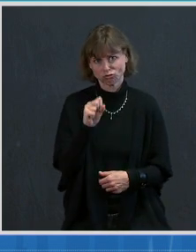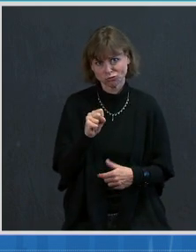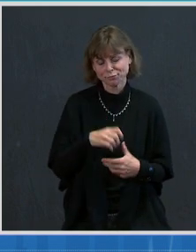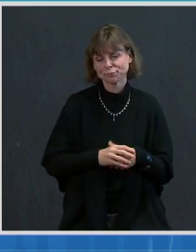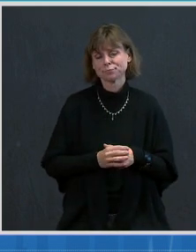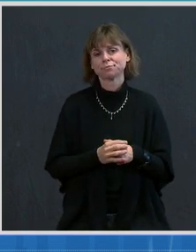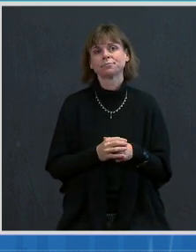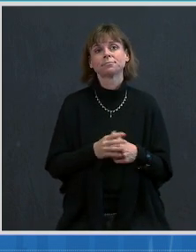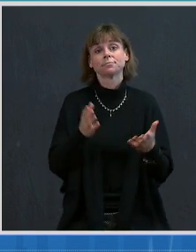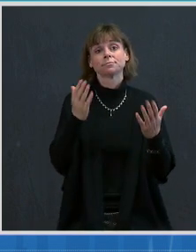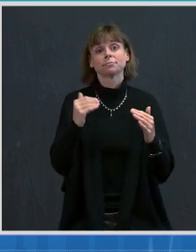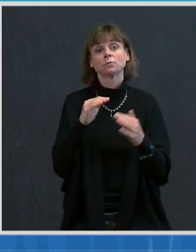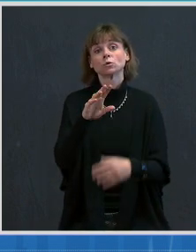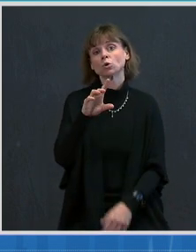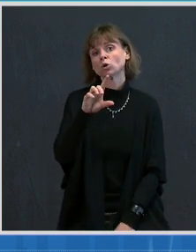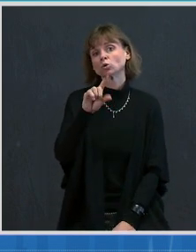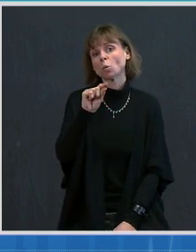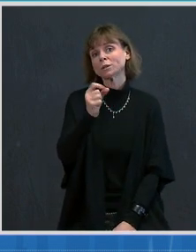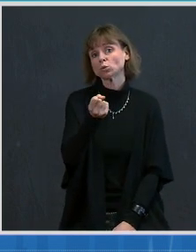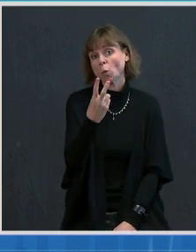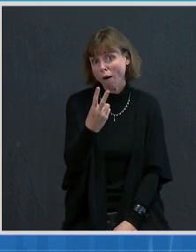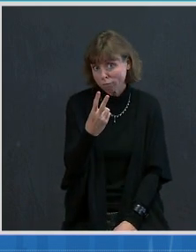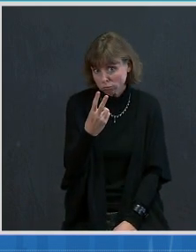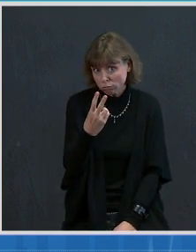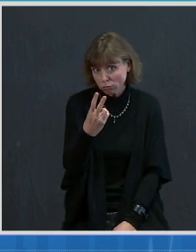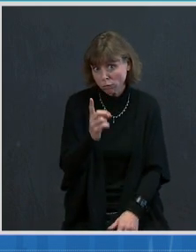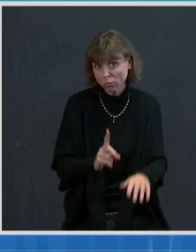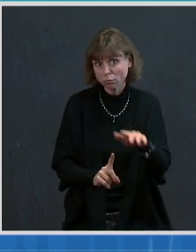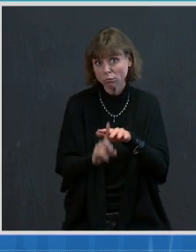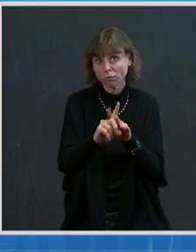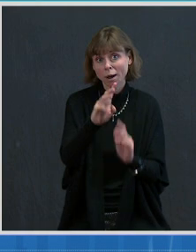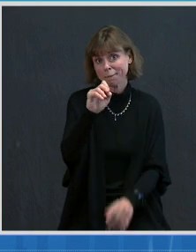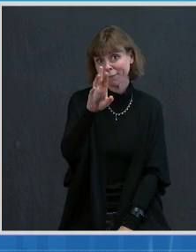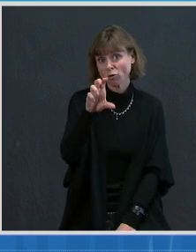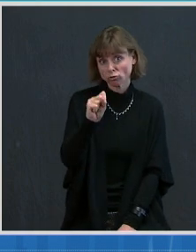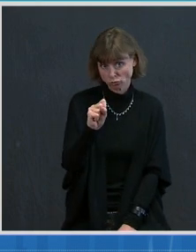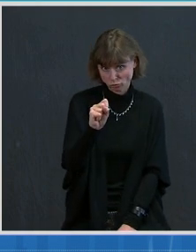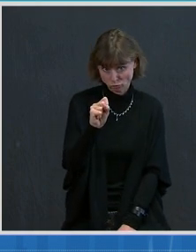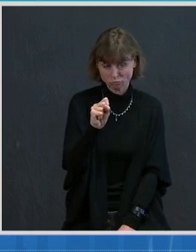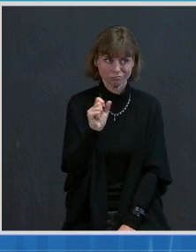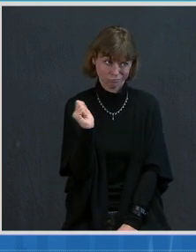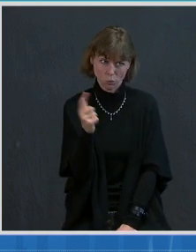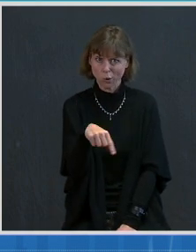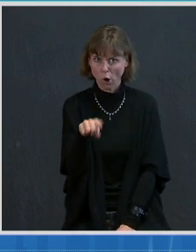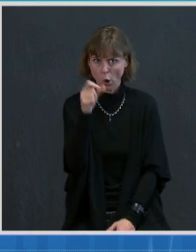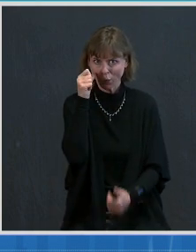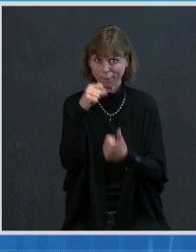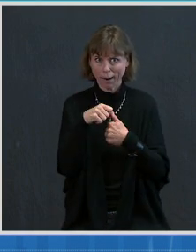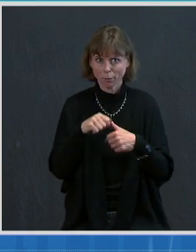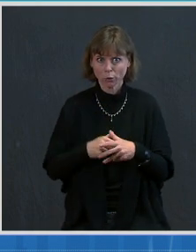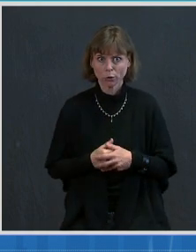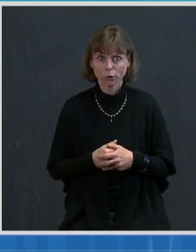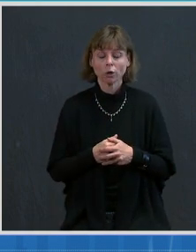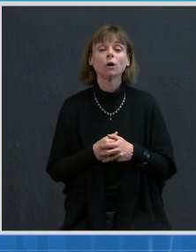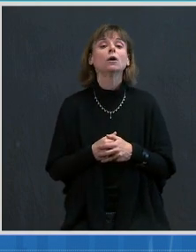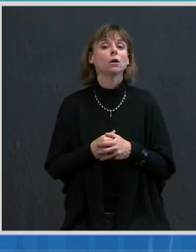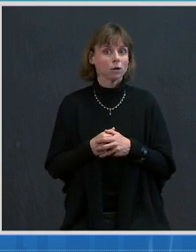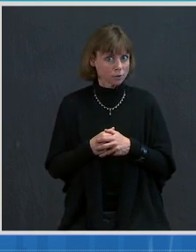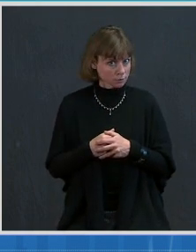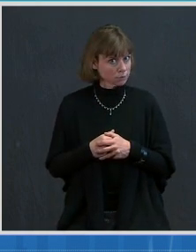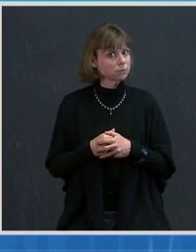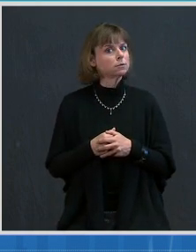then in 2012, with the appearance of MERS, which we all remember, we got more and more